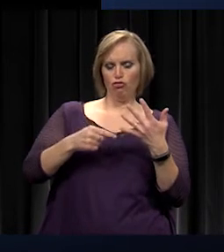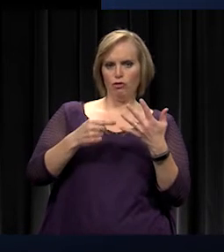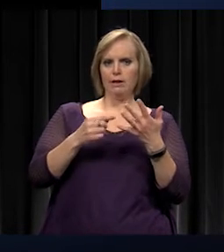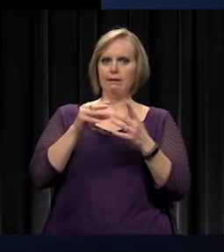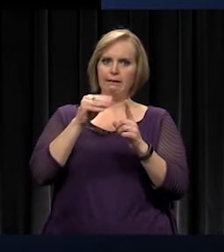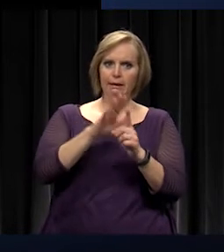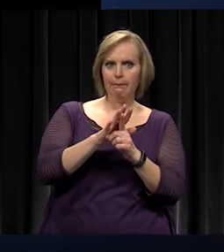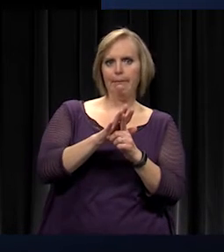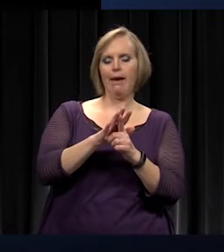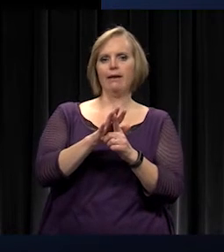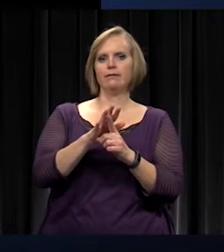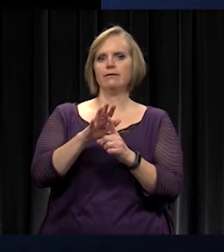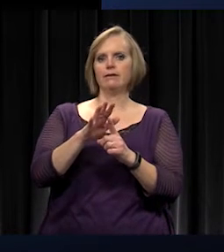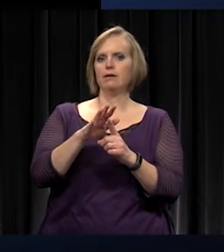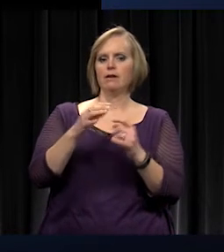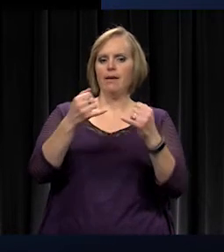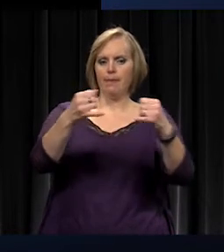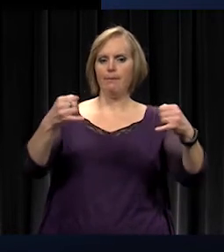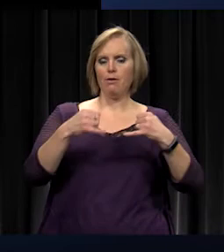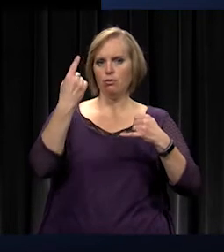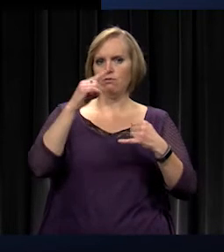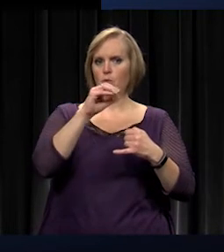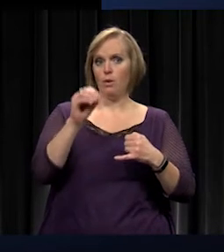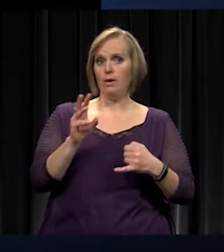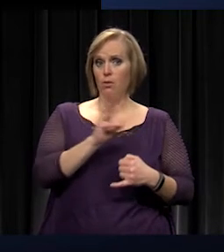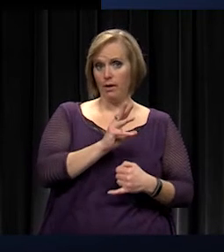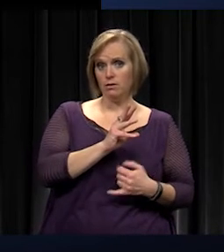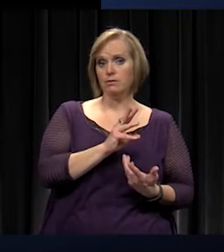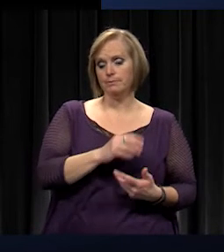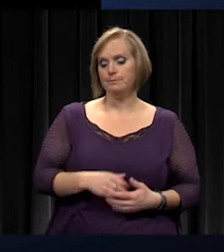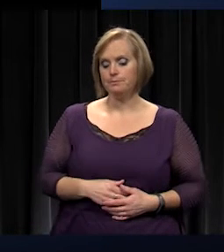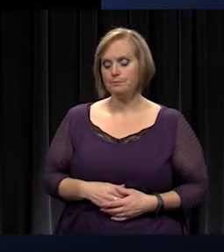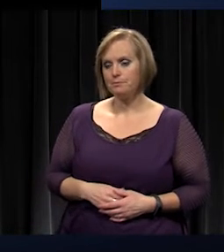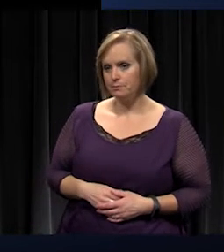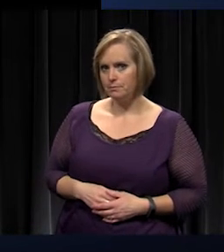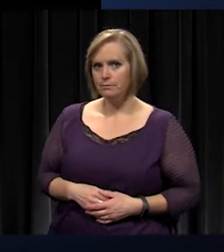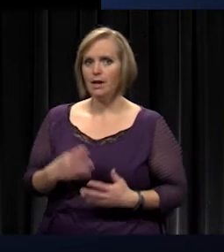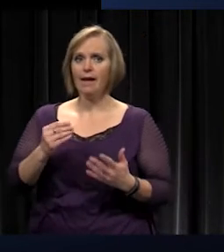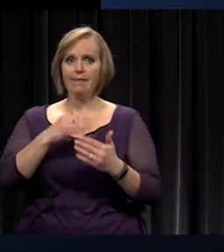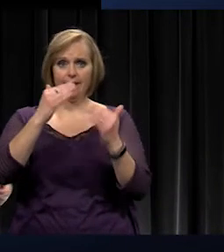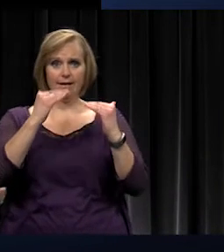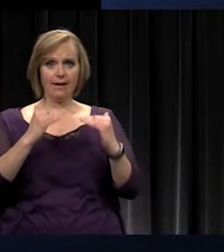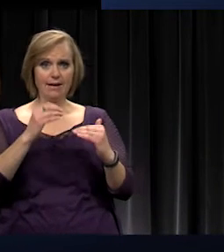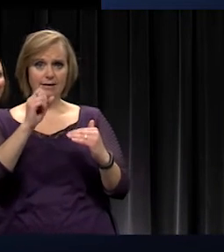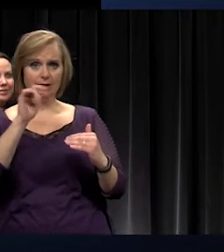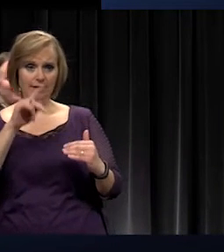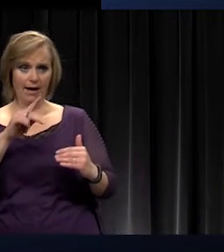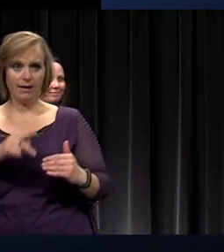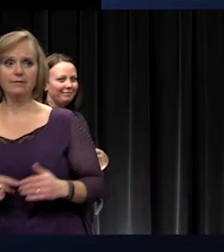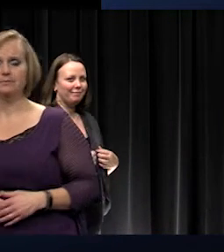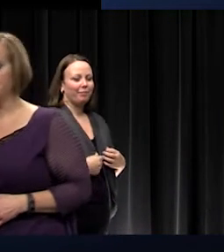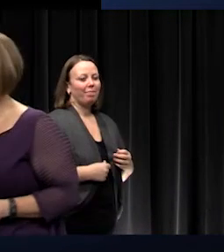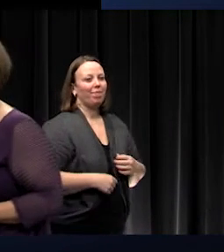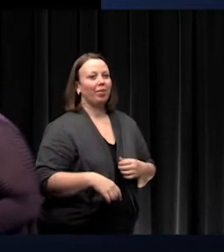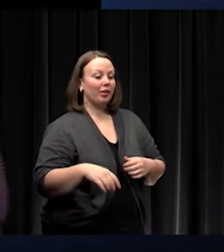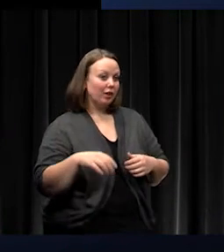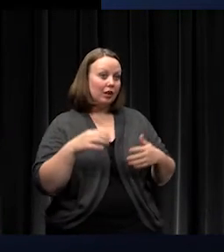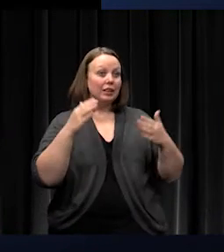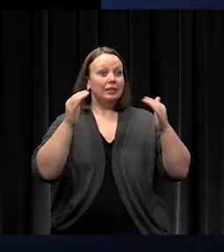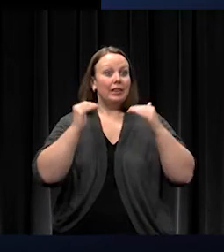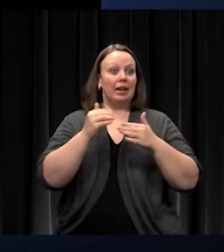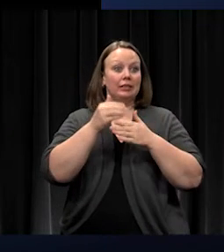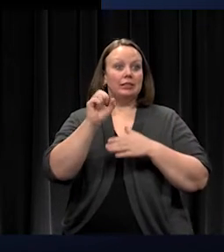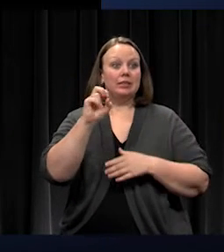boundaries for Olathe West. And here we are on our next step. So we reviewed all of the input